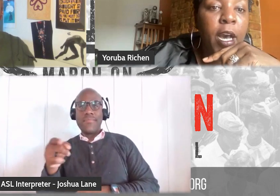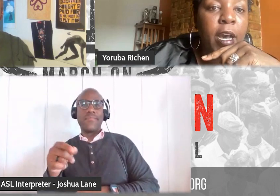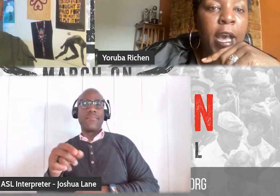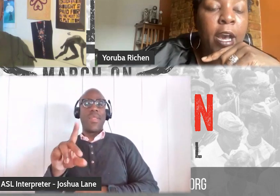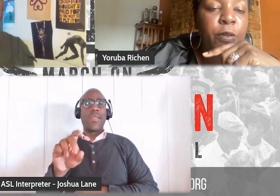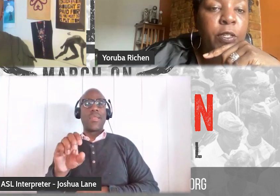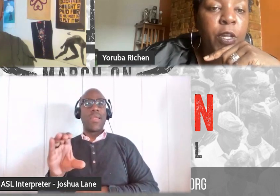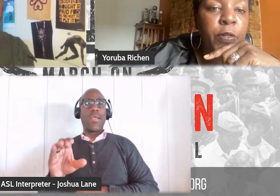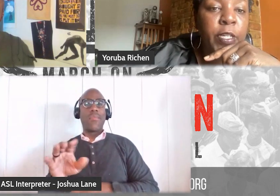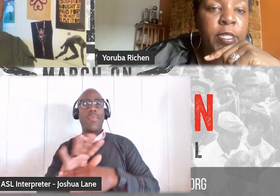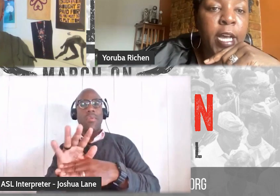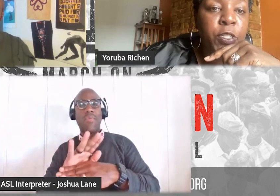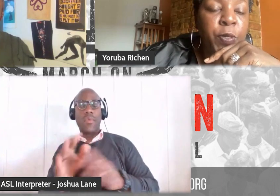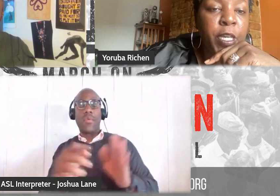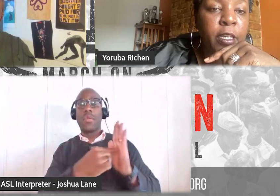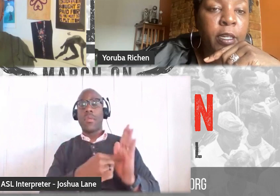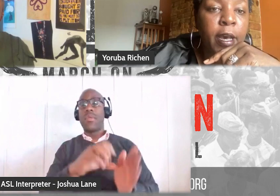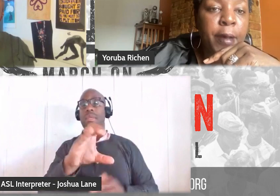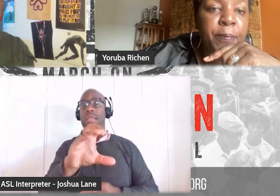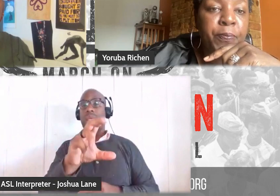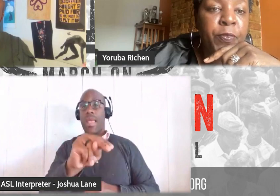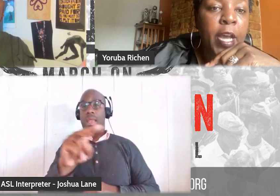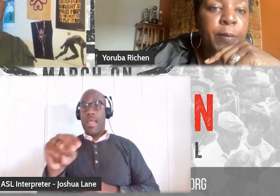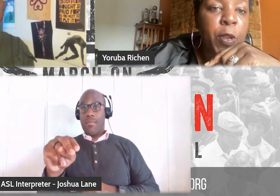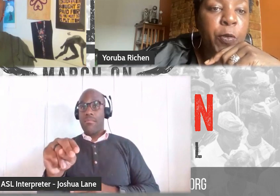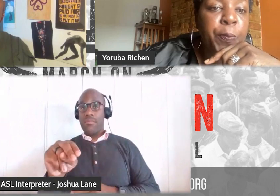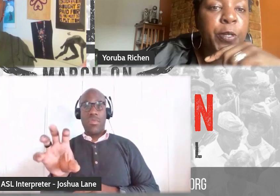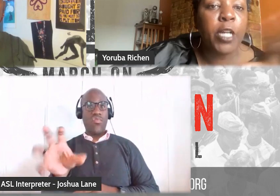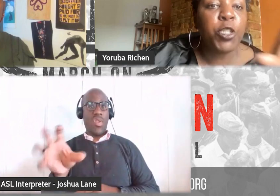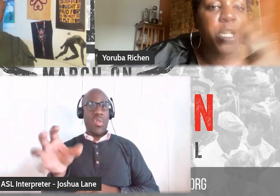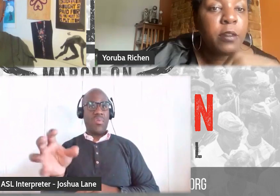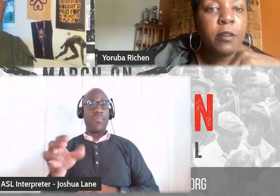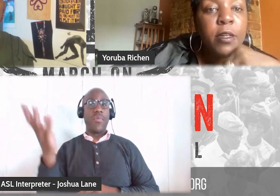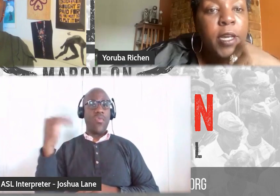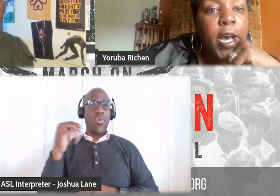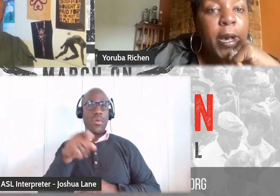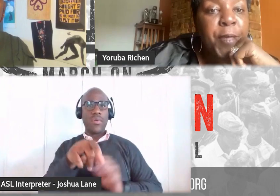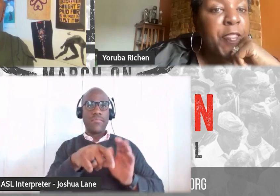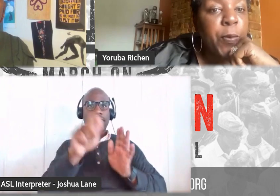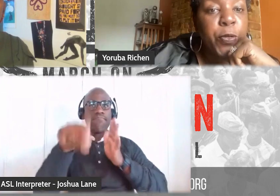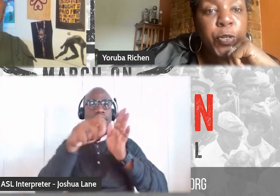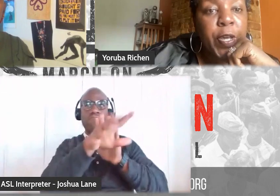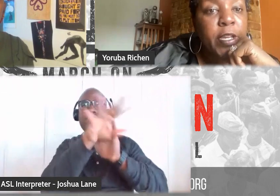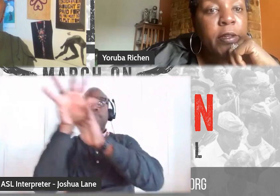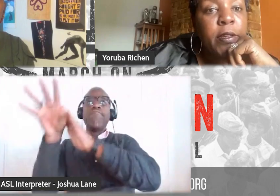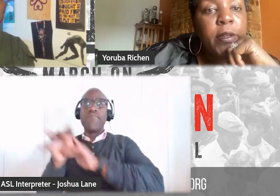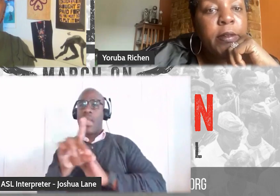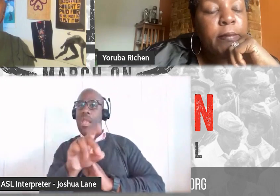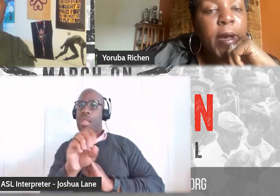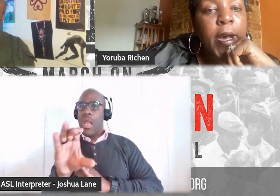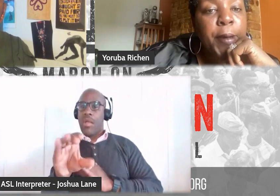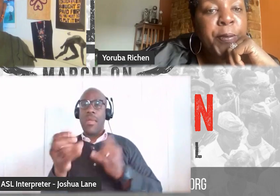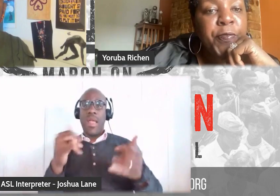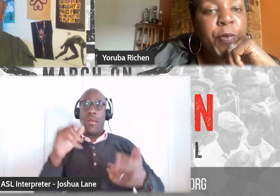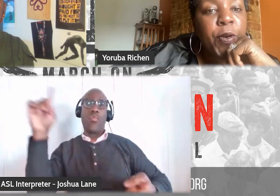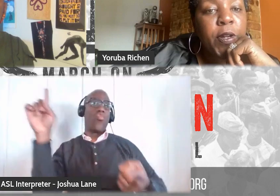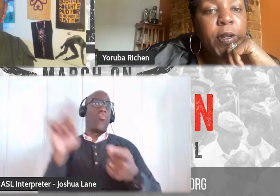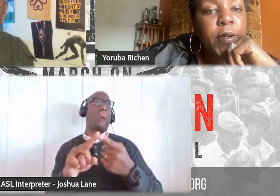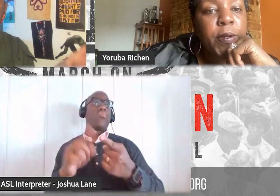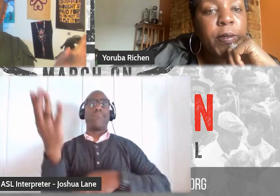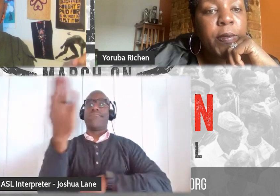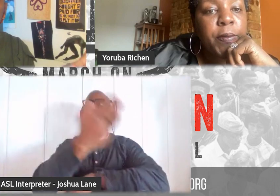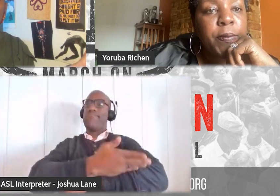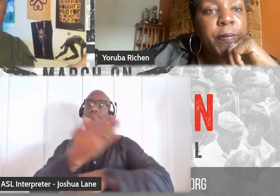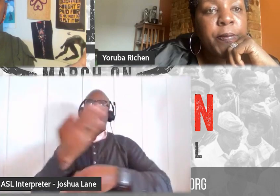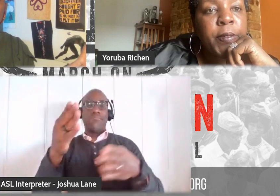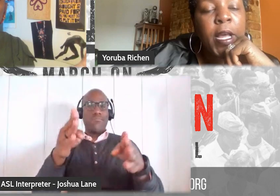out, you know, is not doing documentary production that they were doing. Is it because of